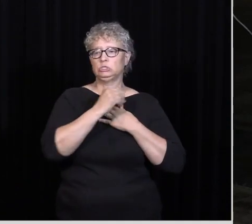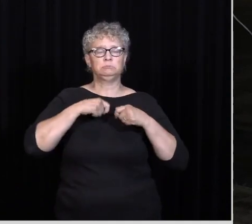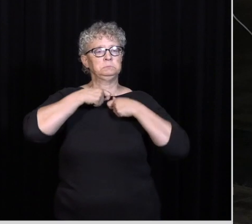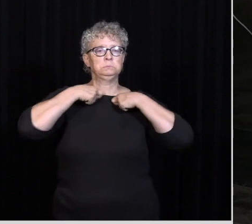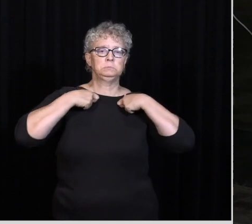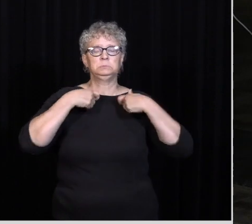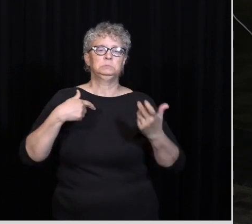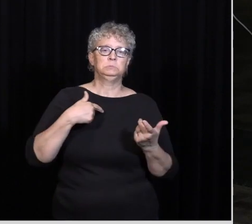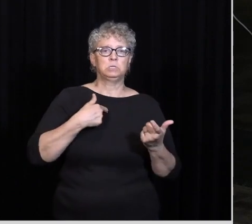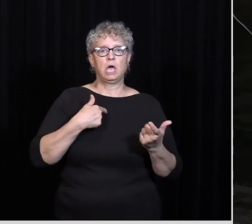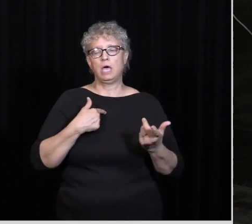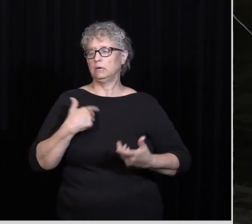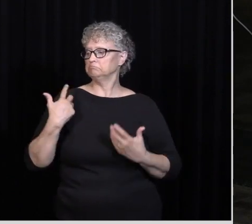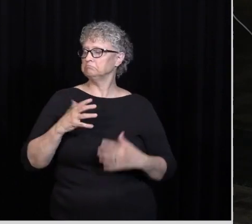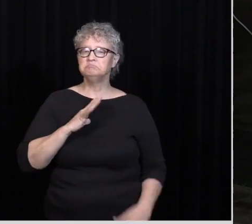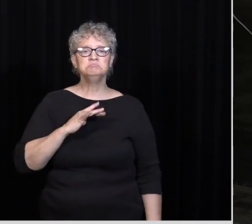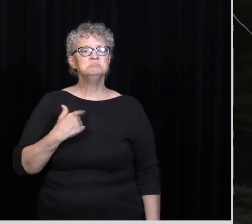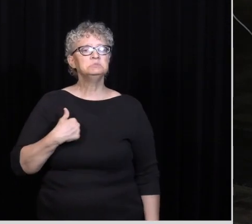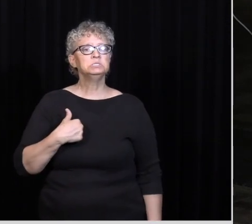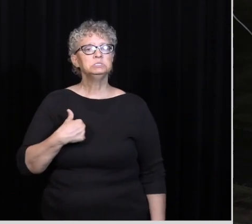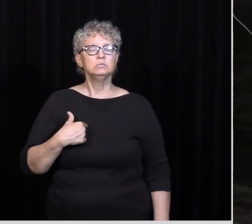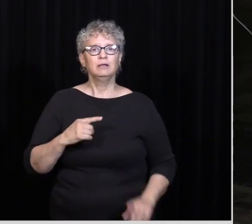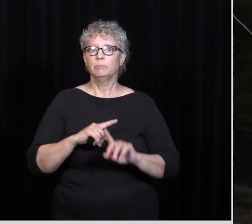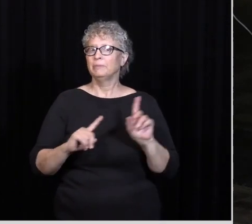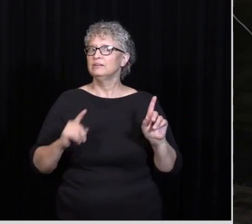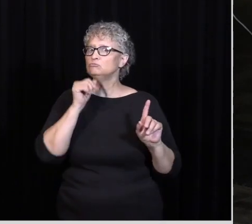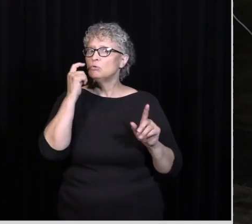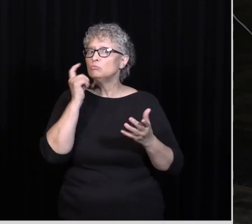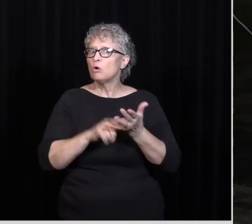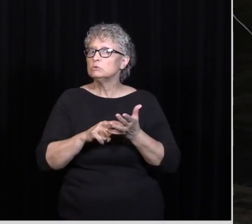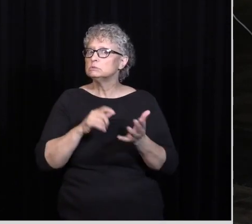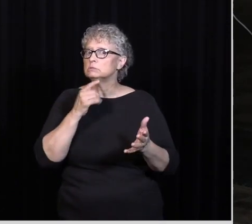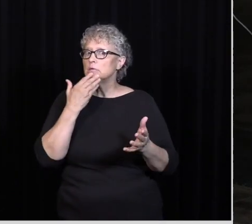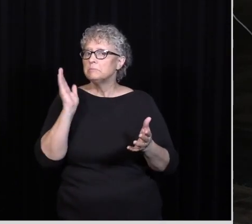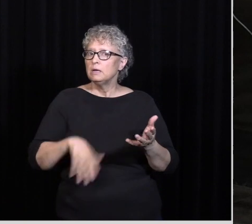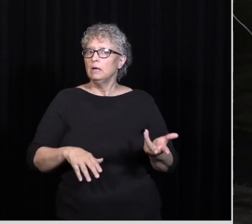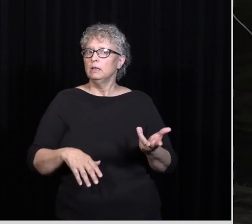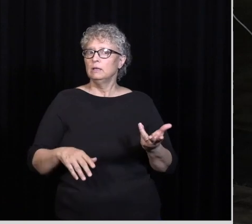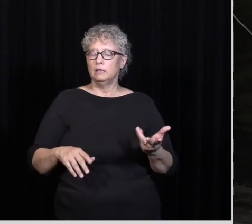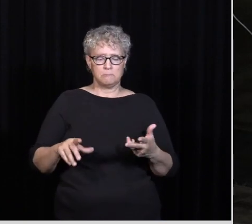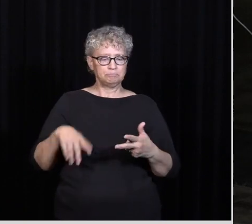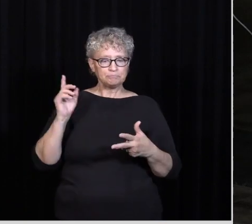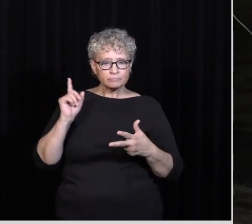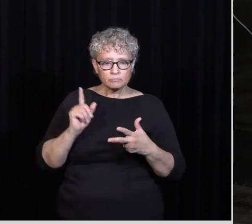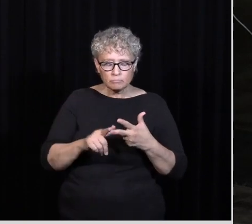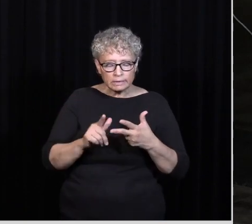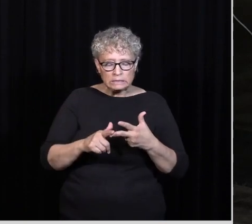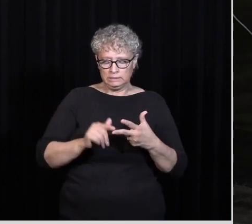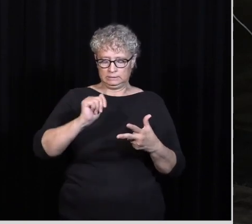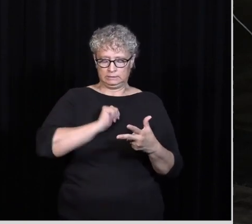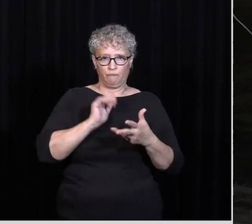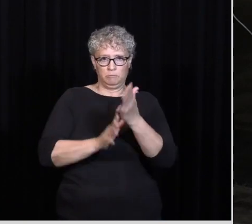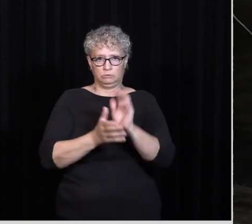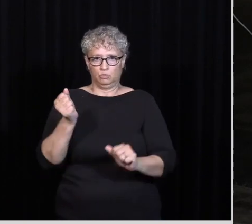I I got it going on And you never notice That they're really evil workers Then self-mutilators And I I want to I want to I want to show you something